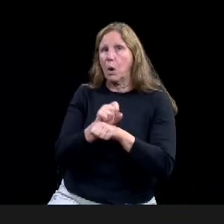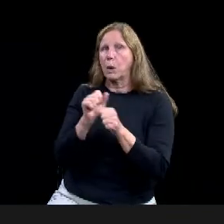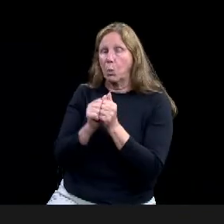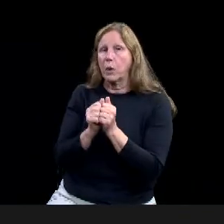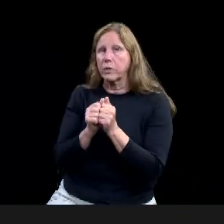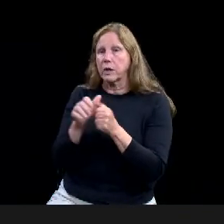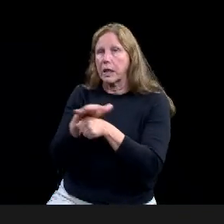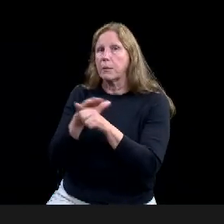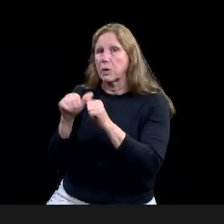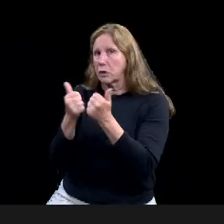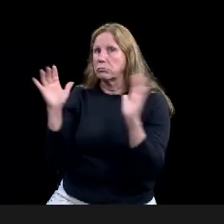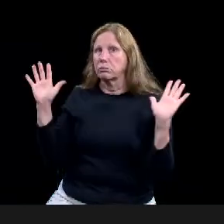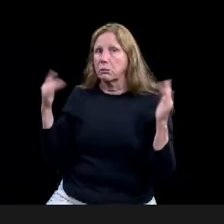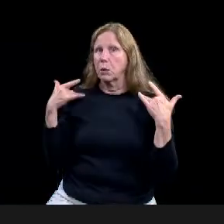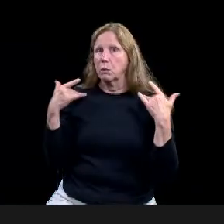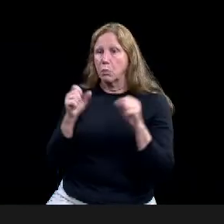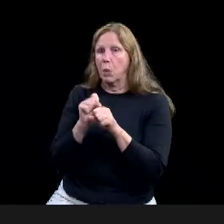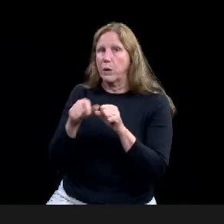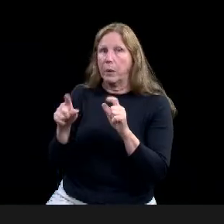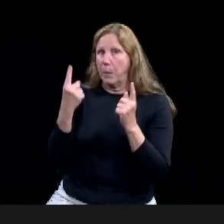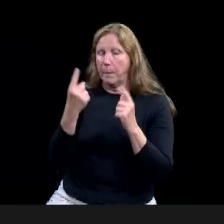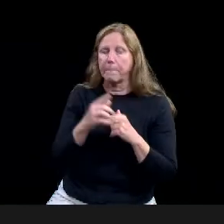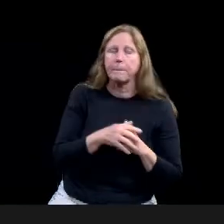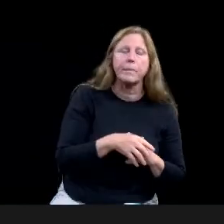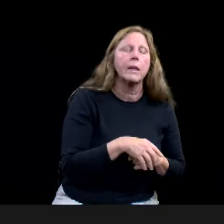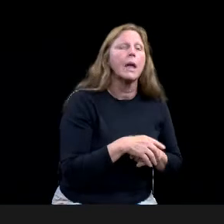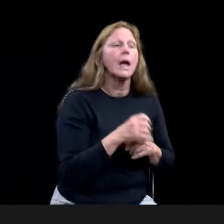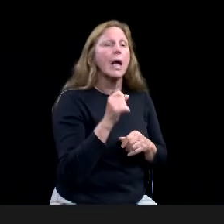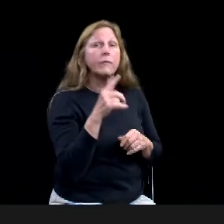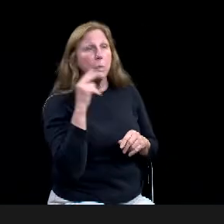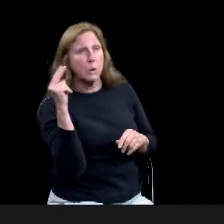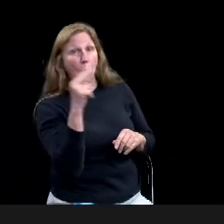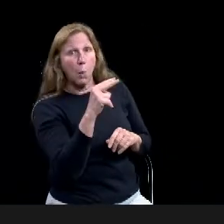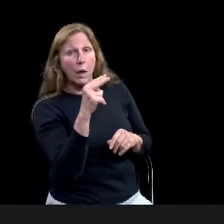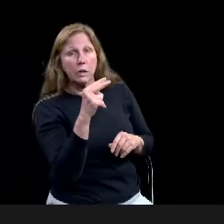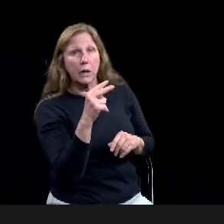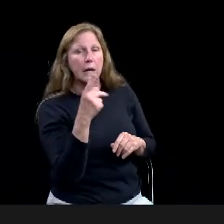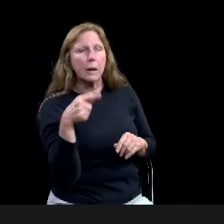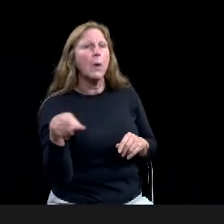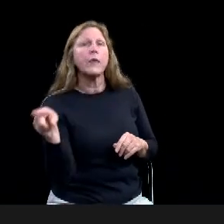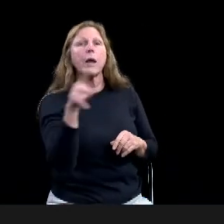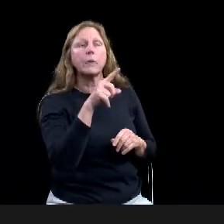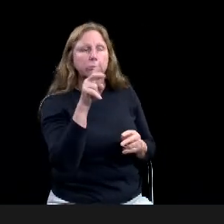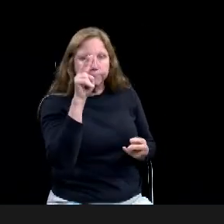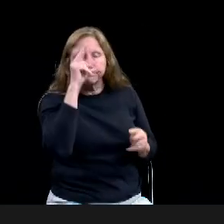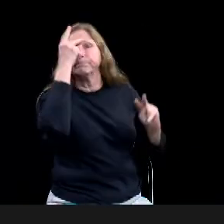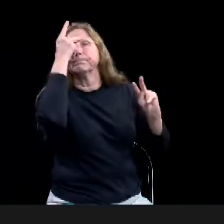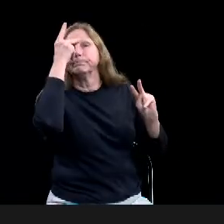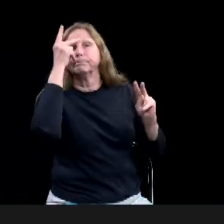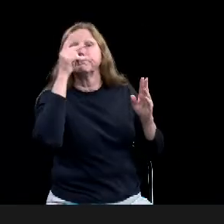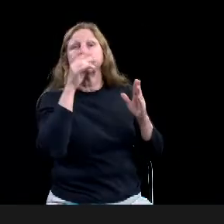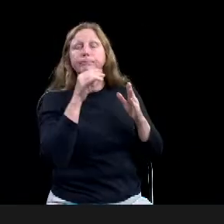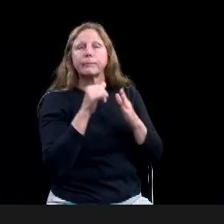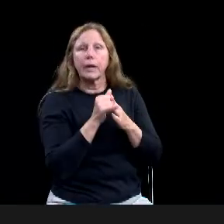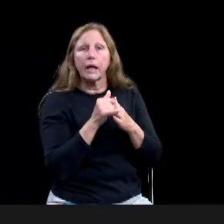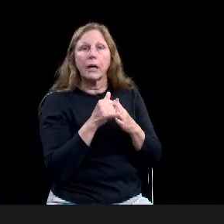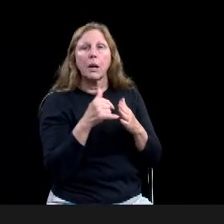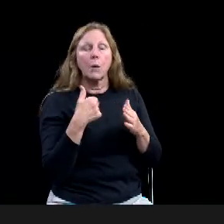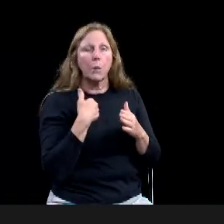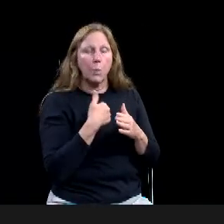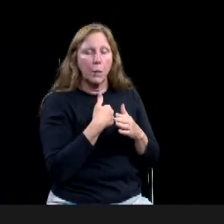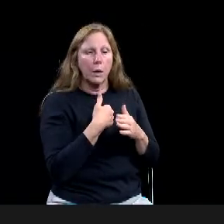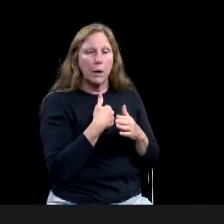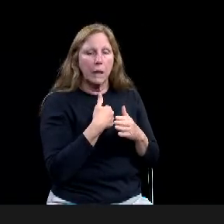impression that we were in doing, we HOAs would qualify for this type of grant program as well. So that's why I was asking. Yes,